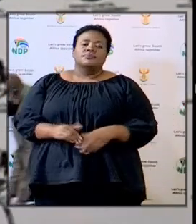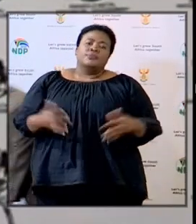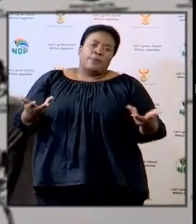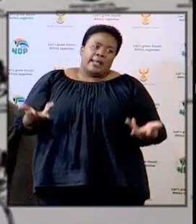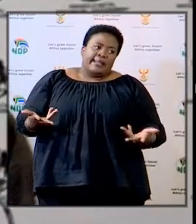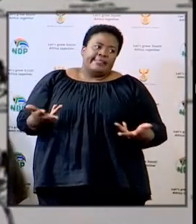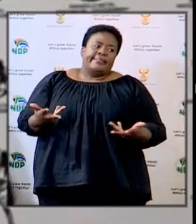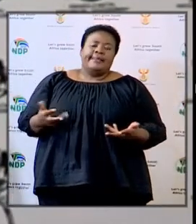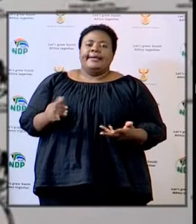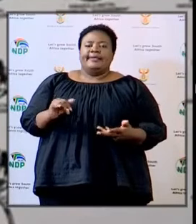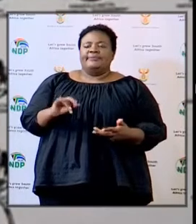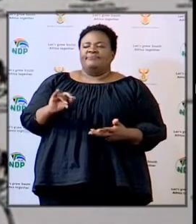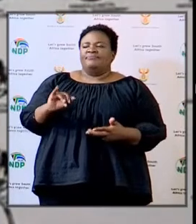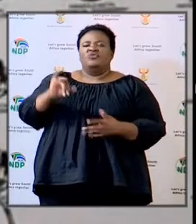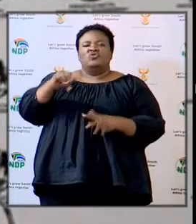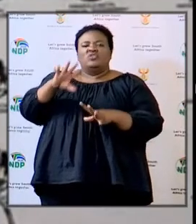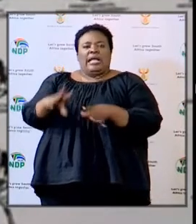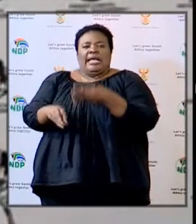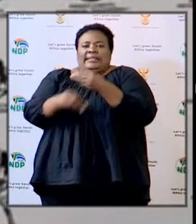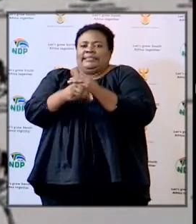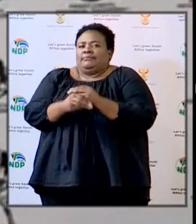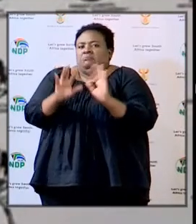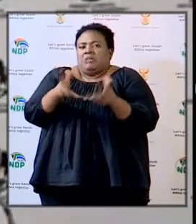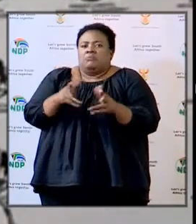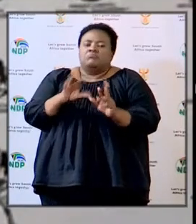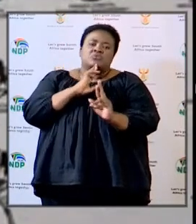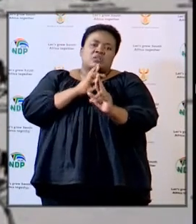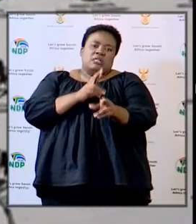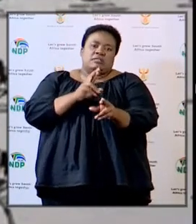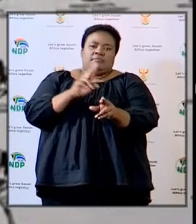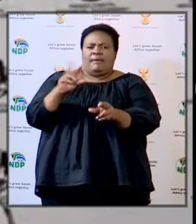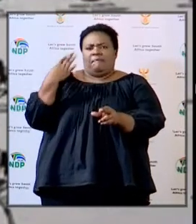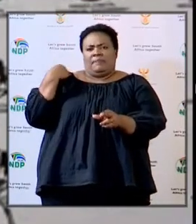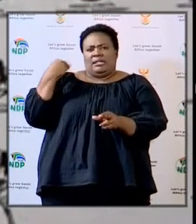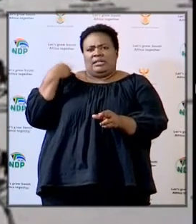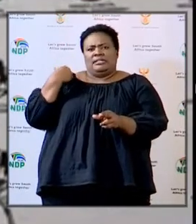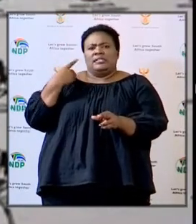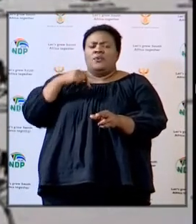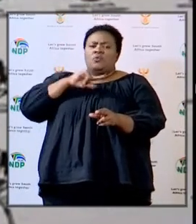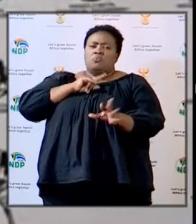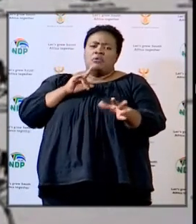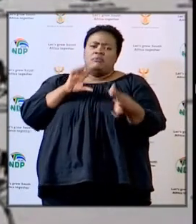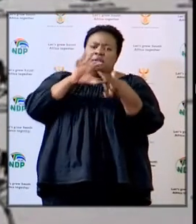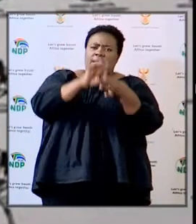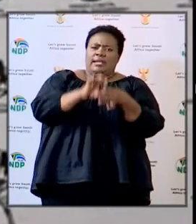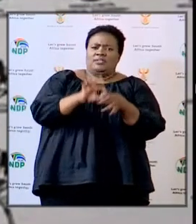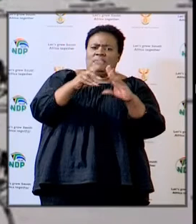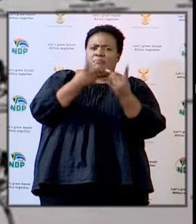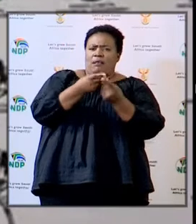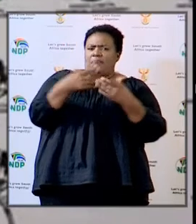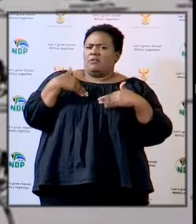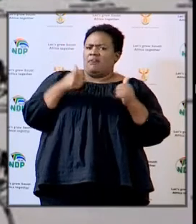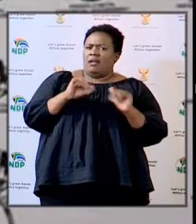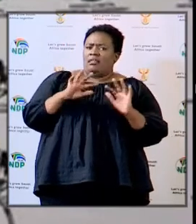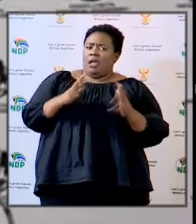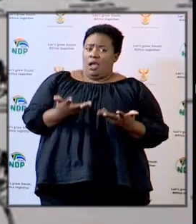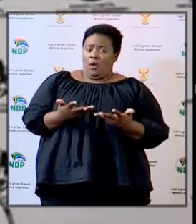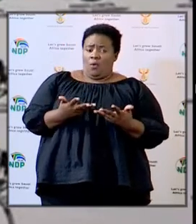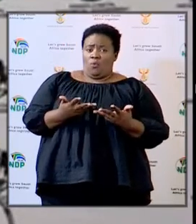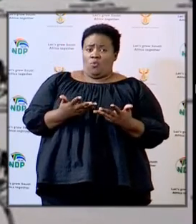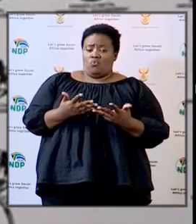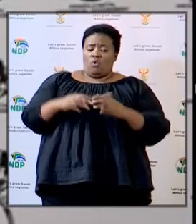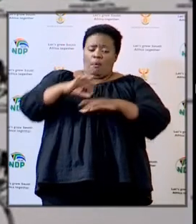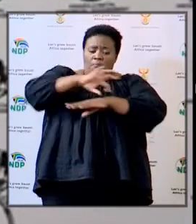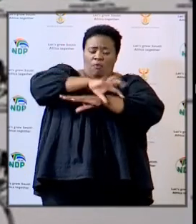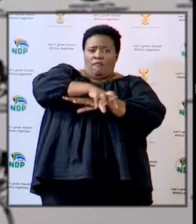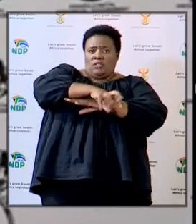well it's just in addition to the response by the minister on how we relate with the department of health at